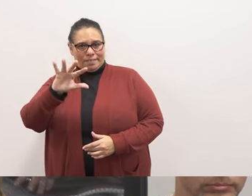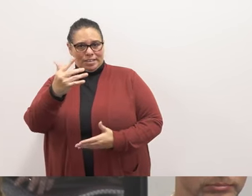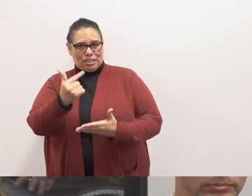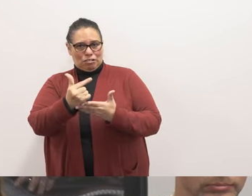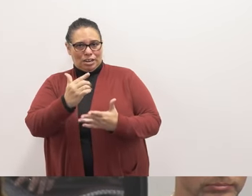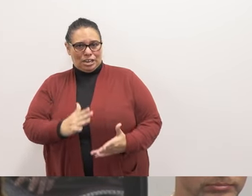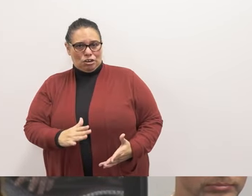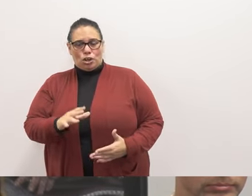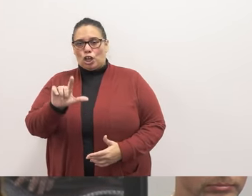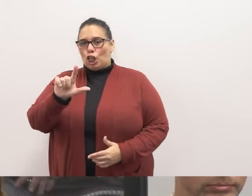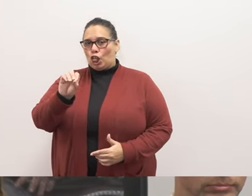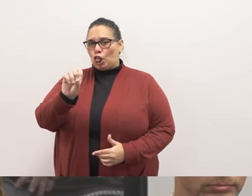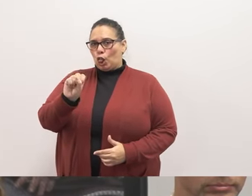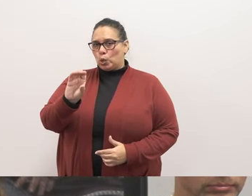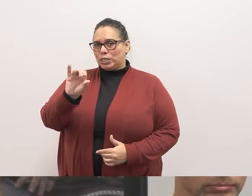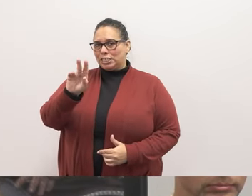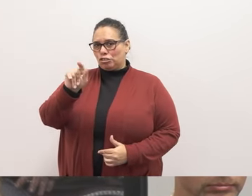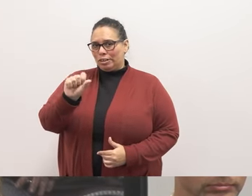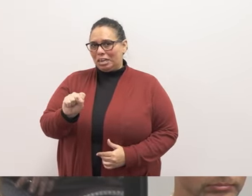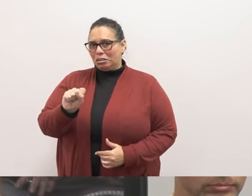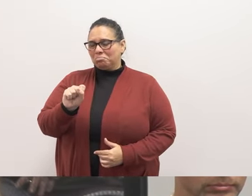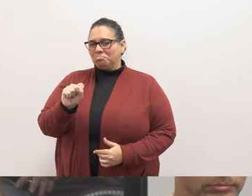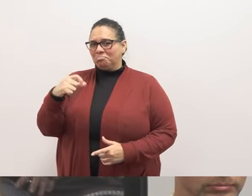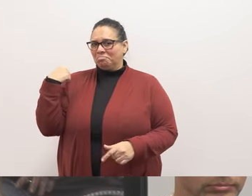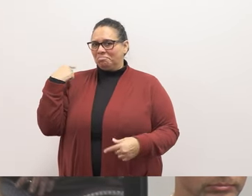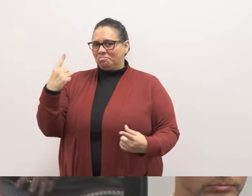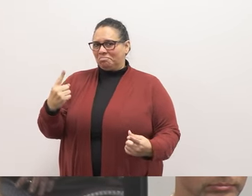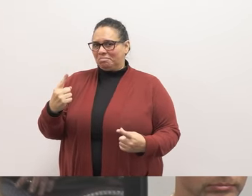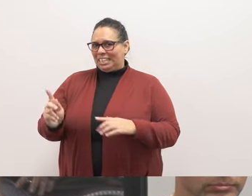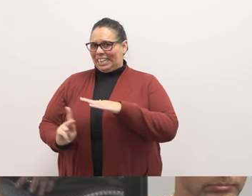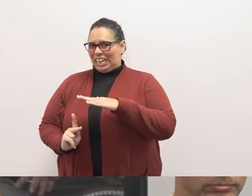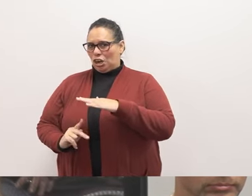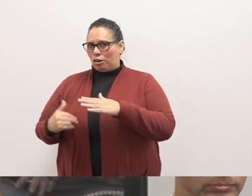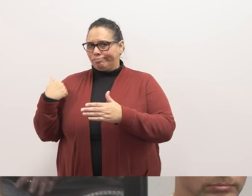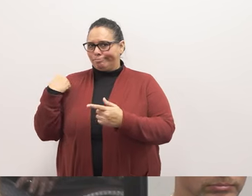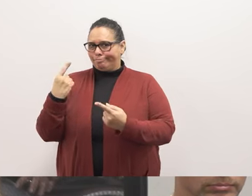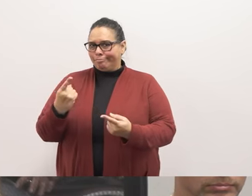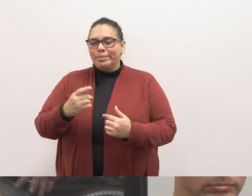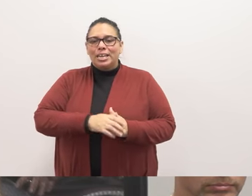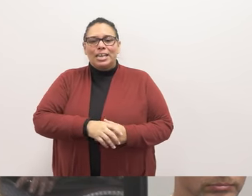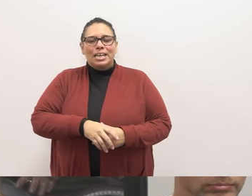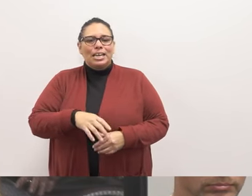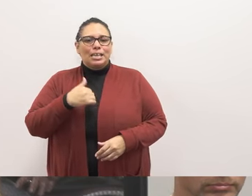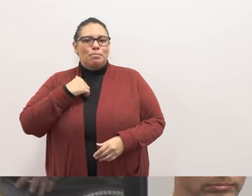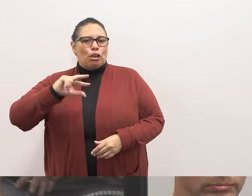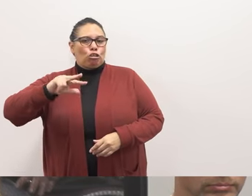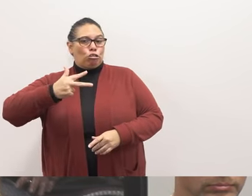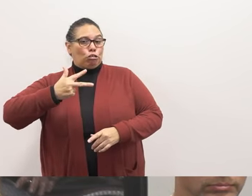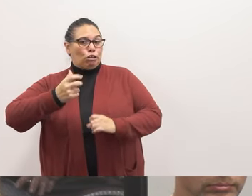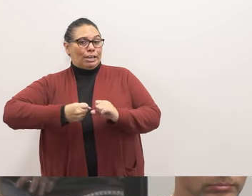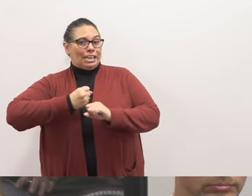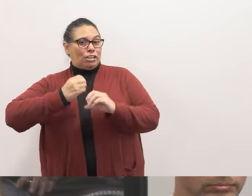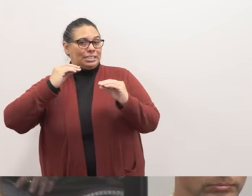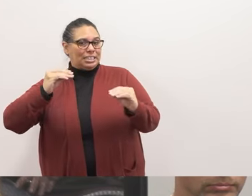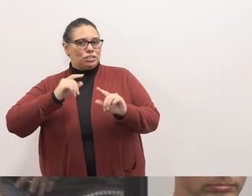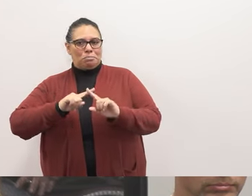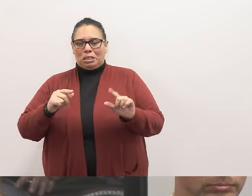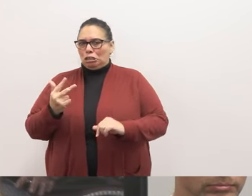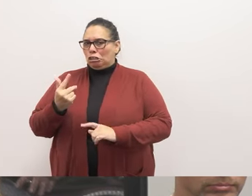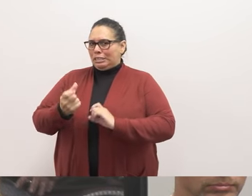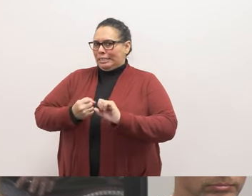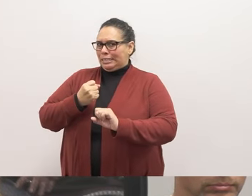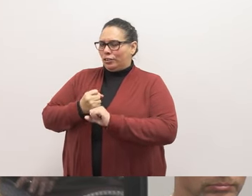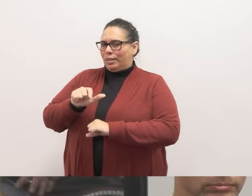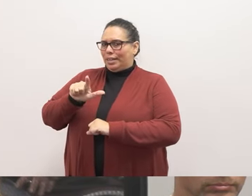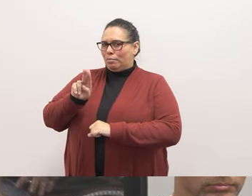who has been there since kindergarten. This is my third year with LBUSD, but my thirteenth year teaching. I am here today to discuss student